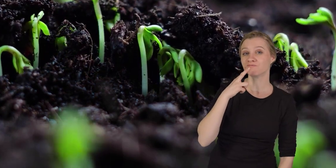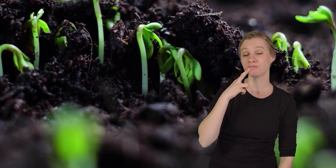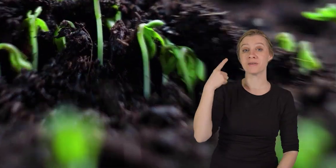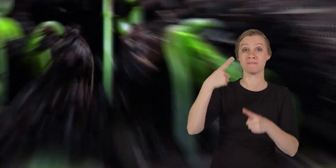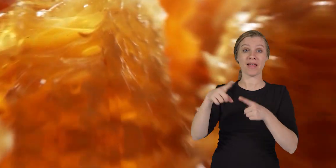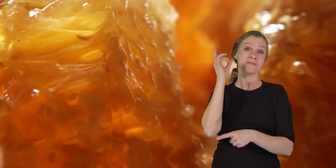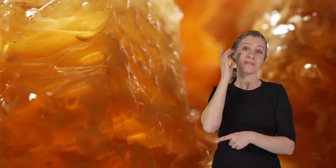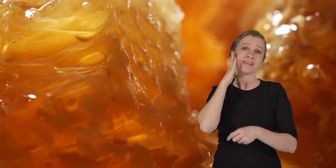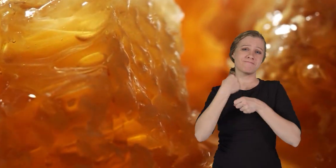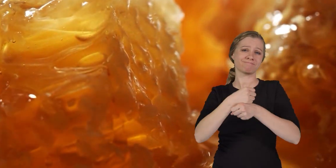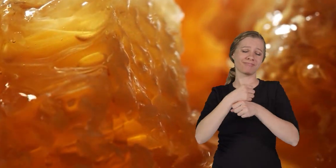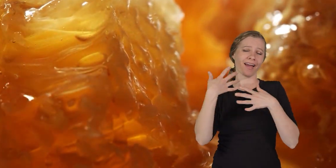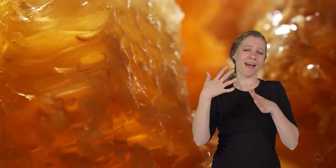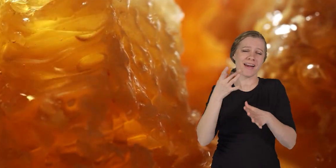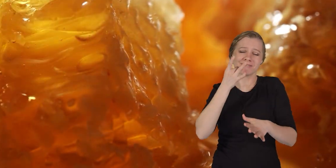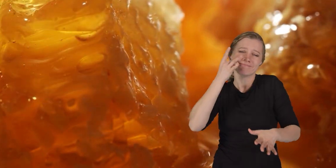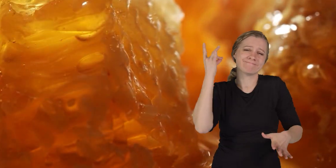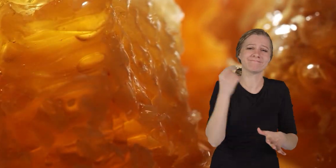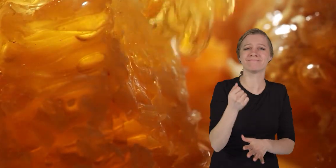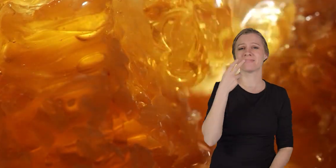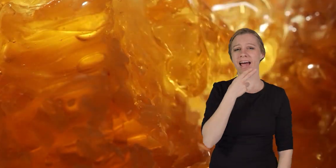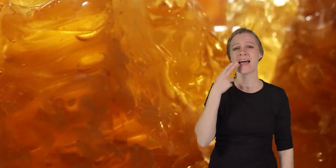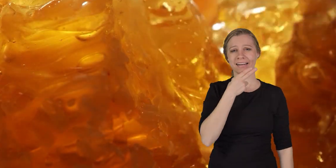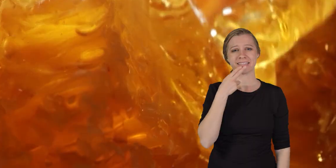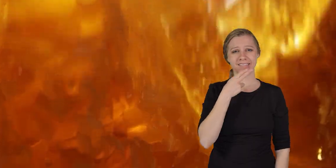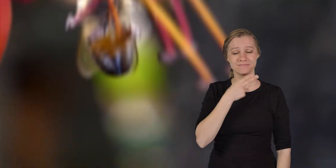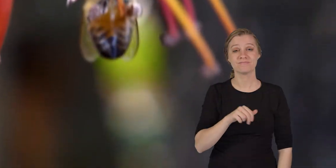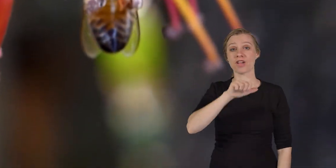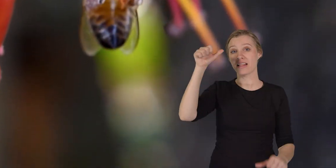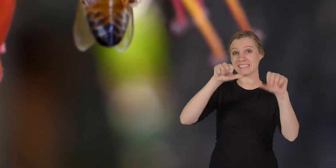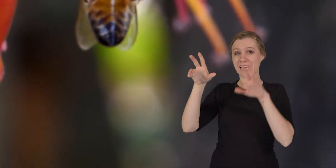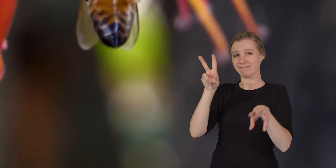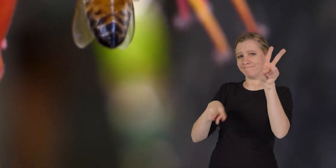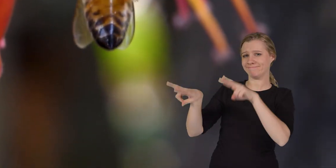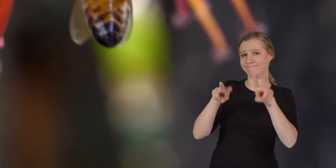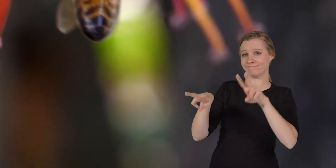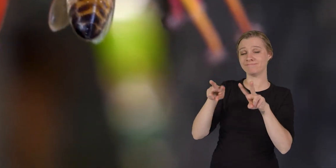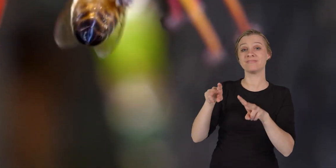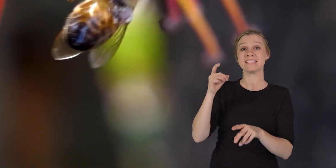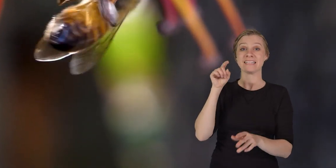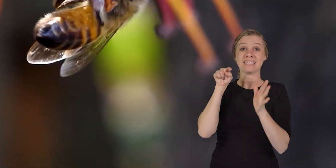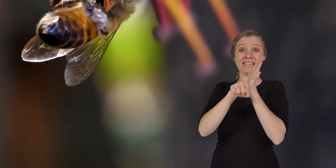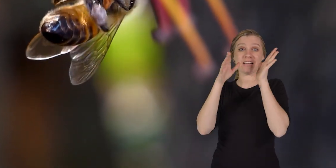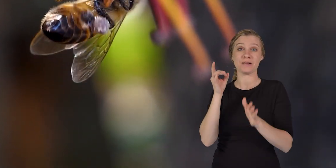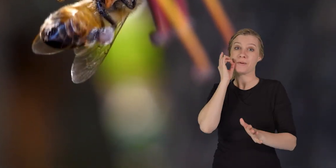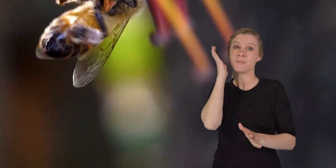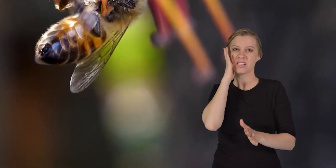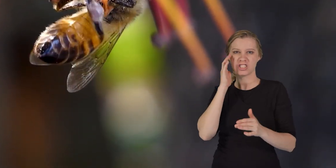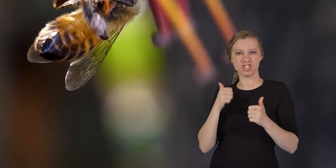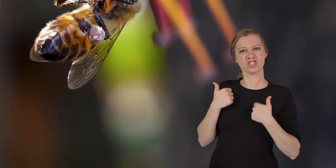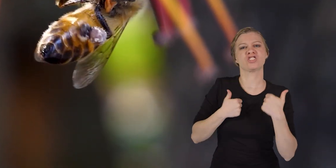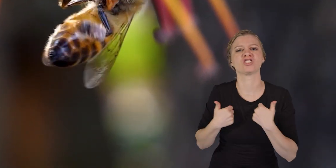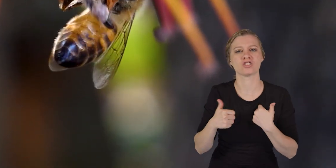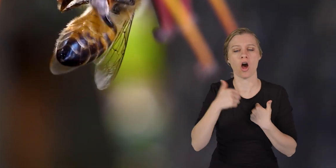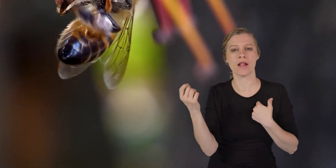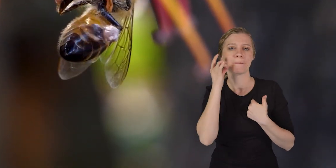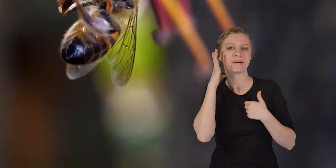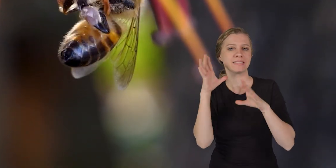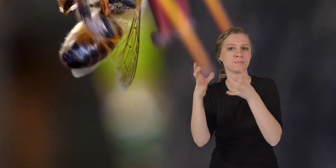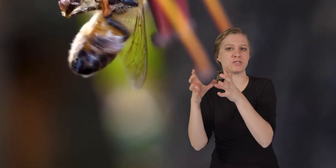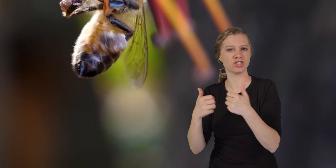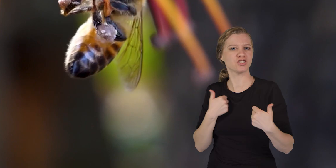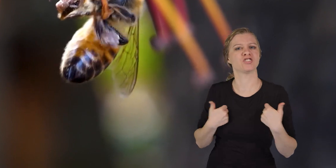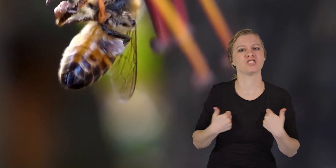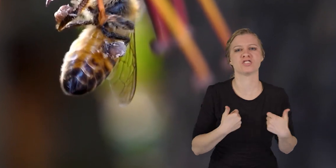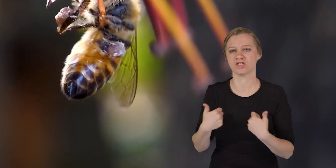vegetables. Plus, they produce great honey. Other scientists think that because killer bees are aggressive